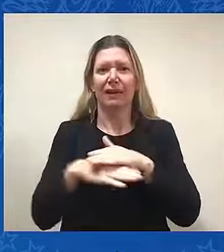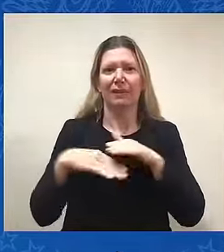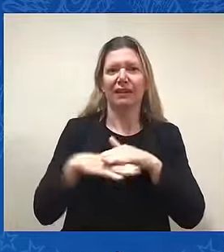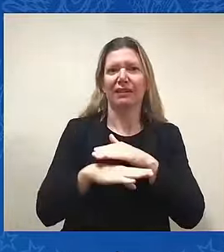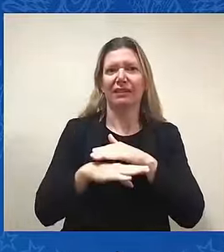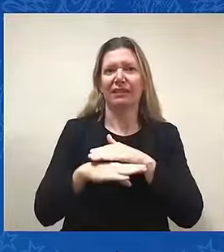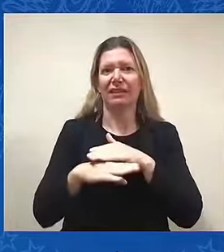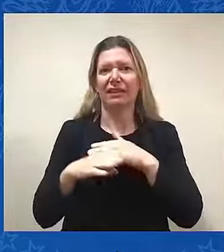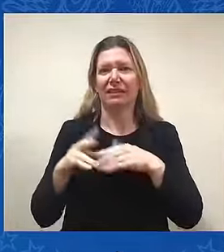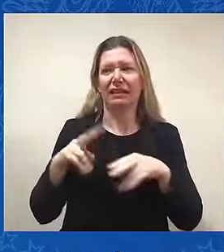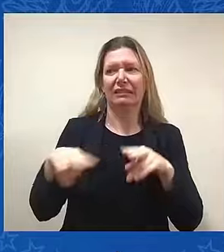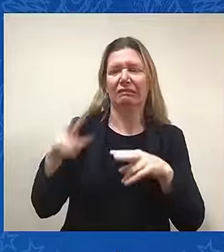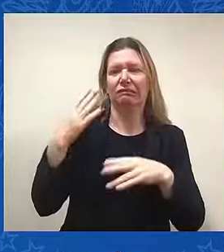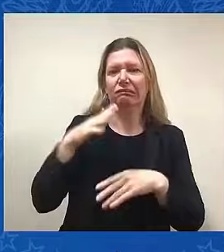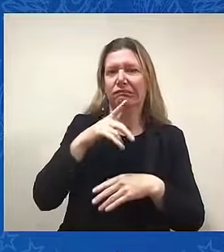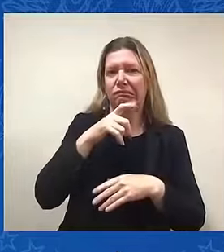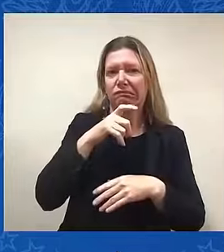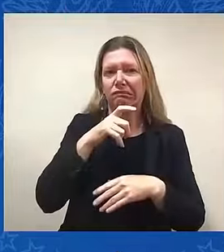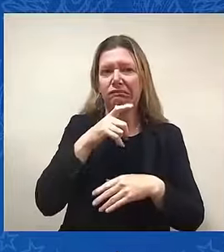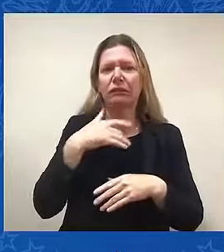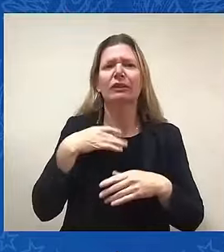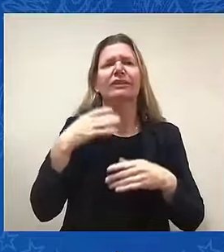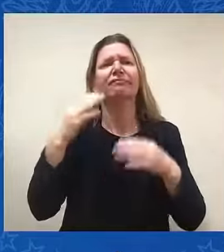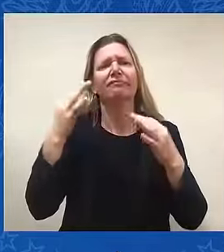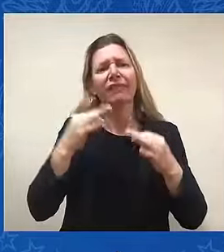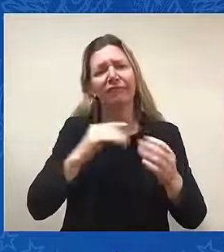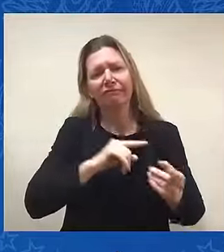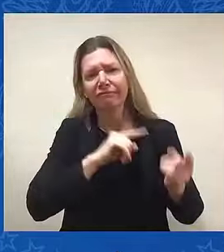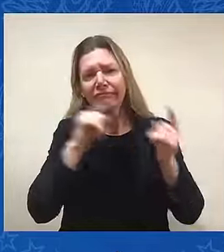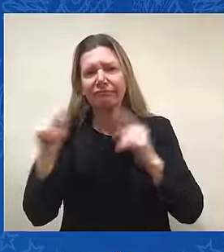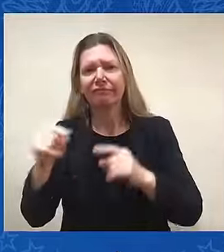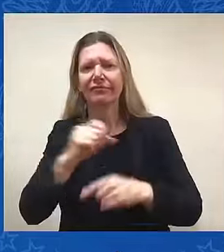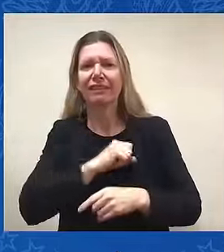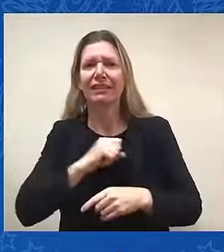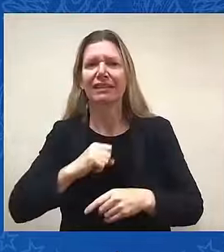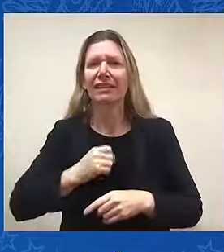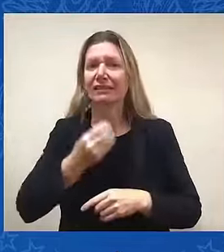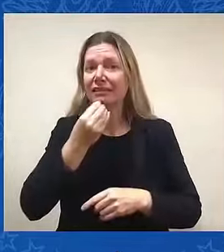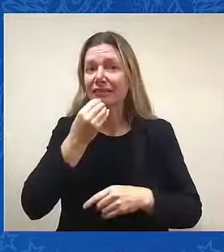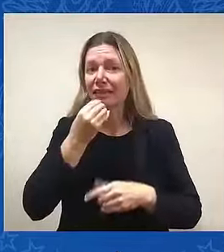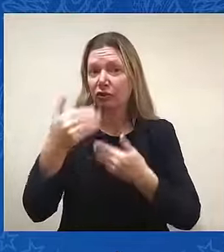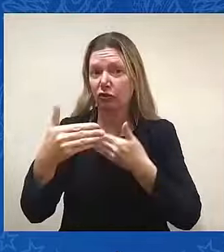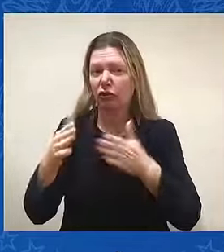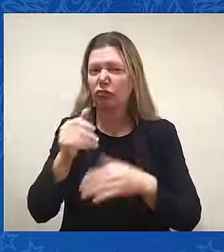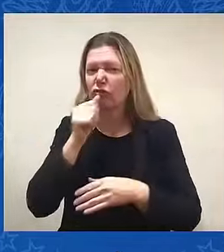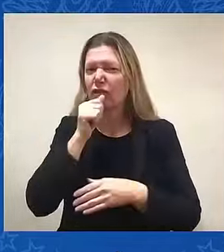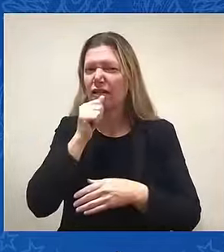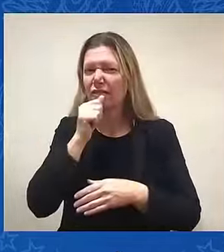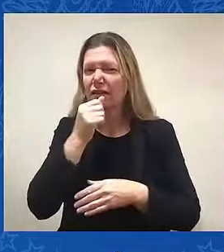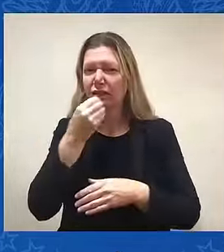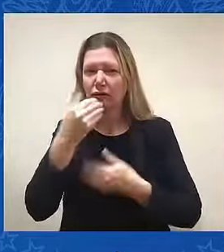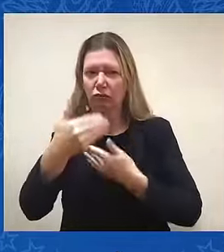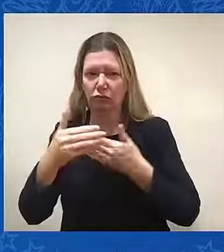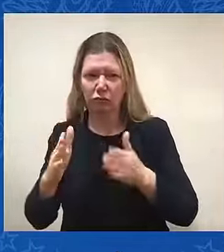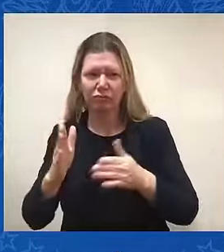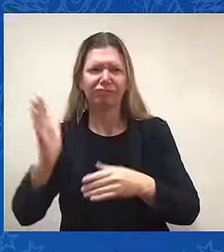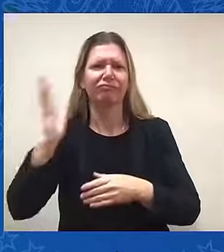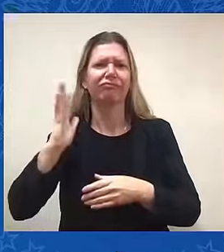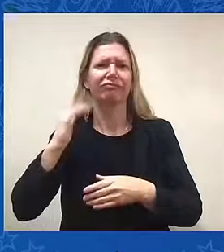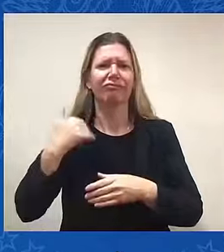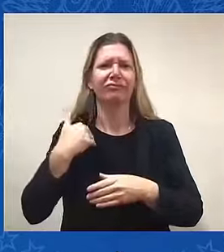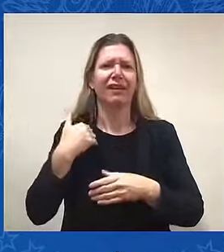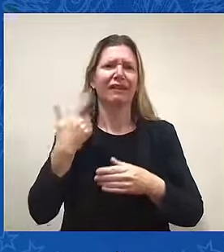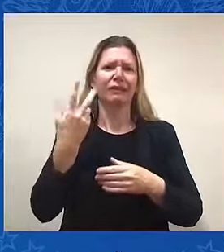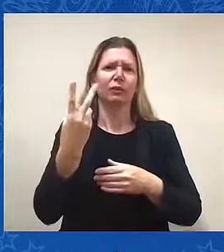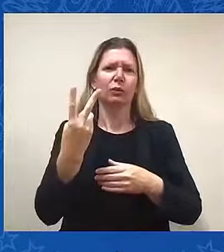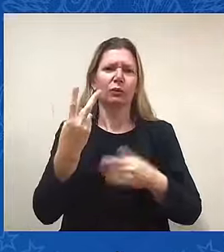I'd go over to the Senate dining room, the private dining room. We used to have two big conference tables there in an archway separating the